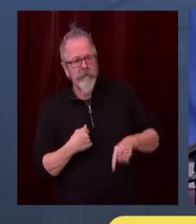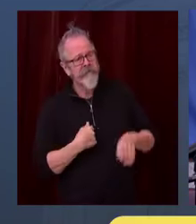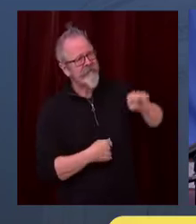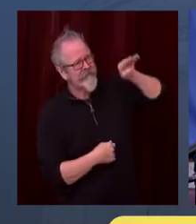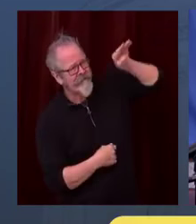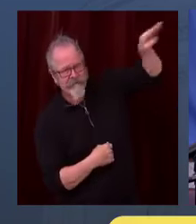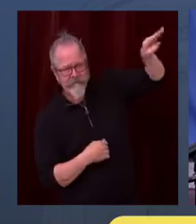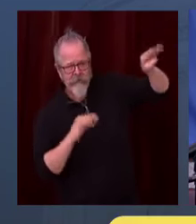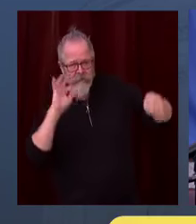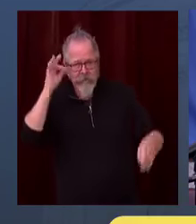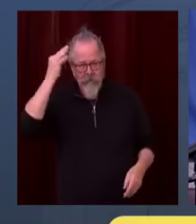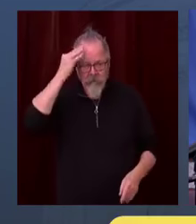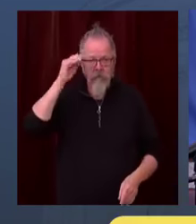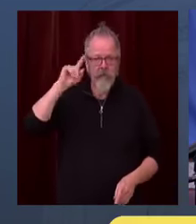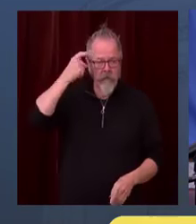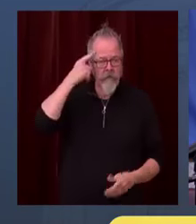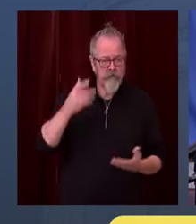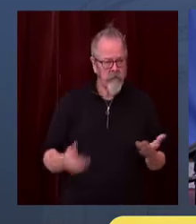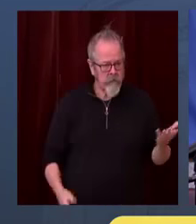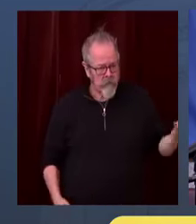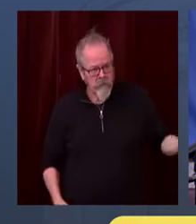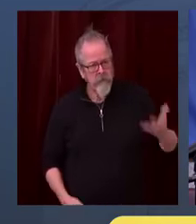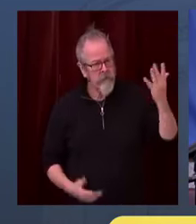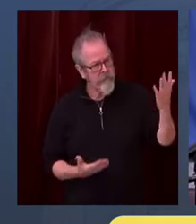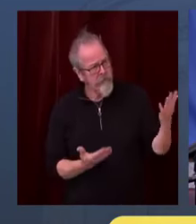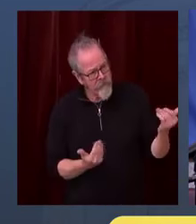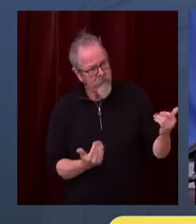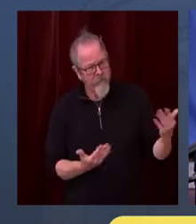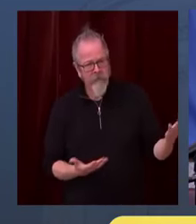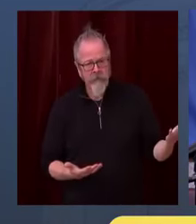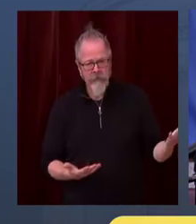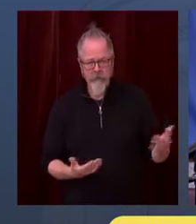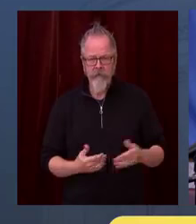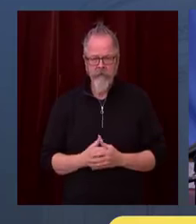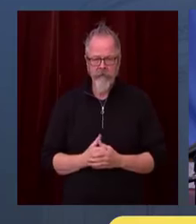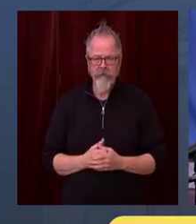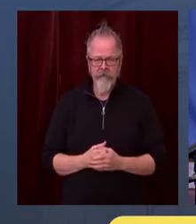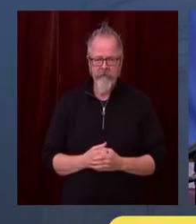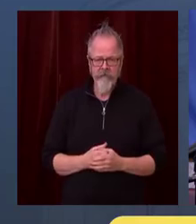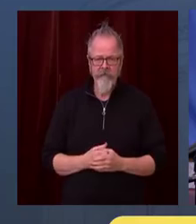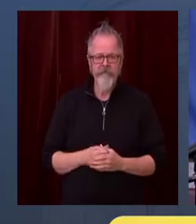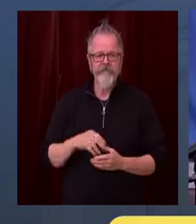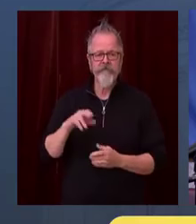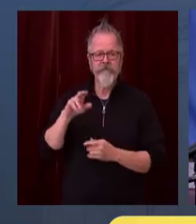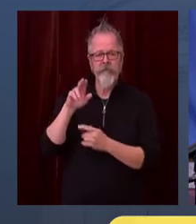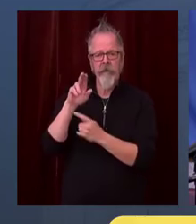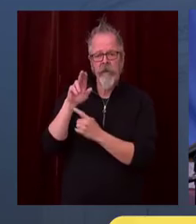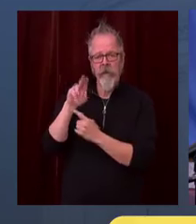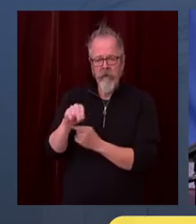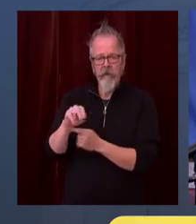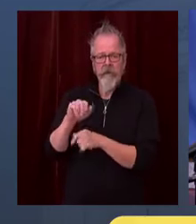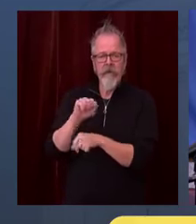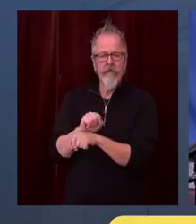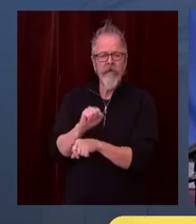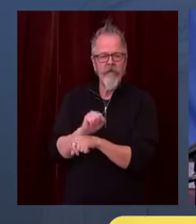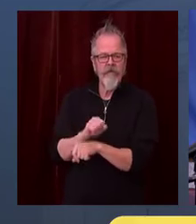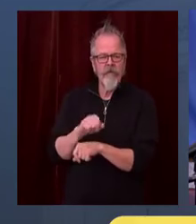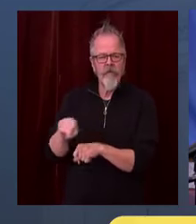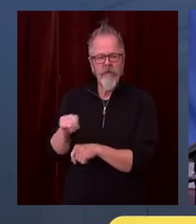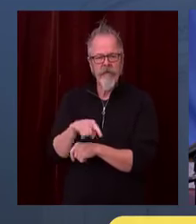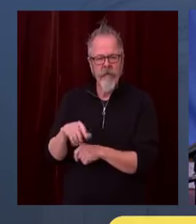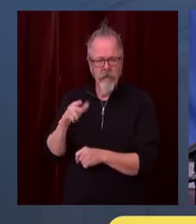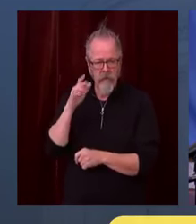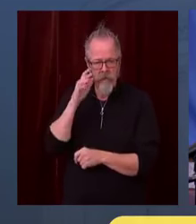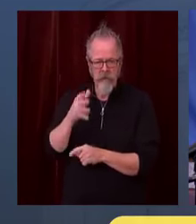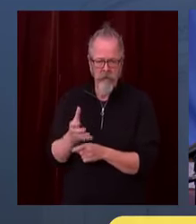fairly shortly. And the Congress has not reinstituted the business support plan yet. It needs to do both those things.